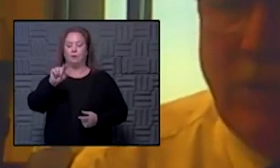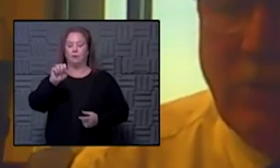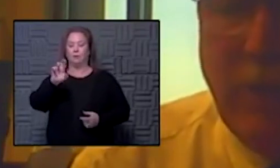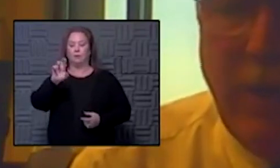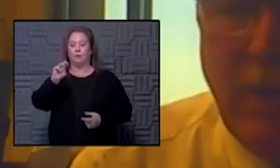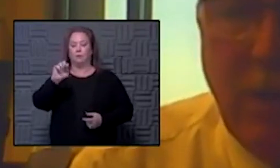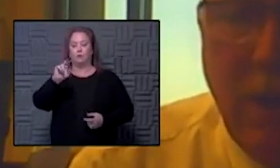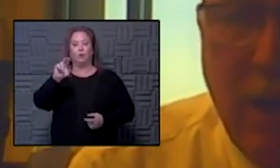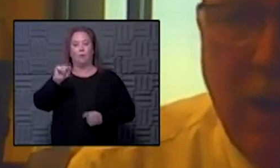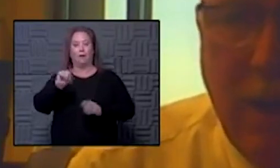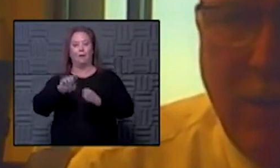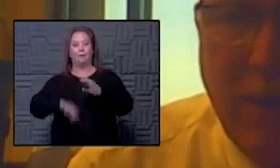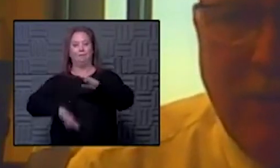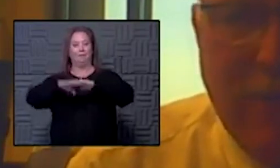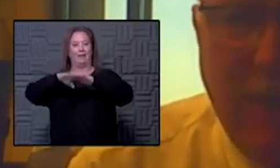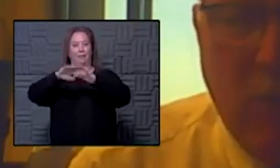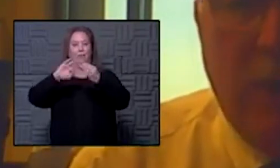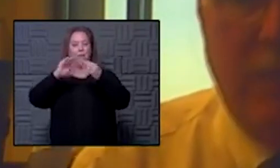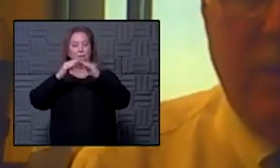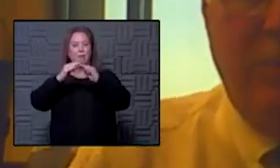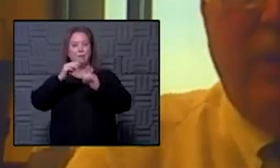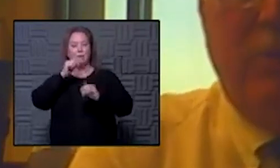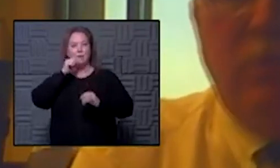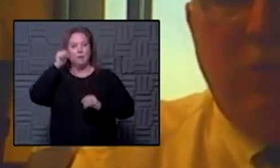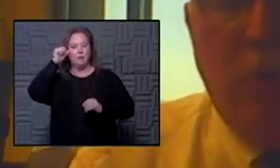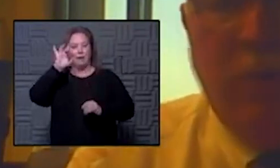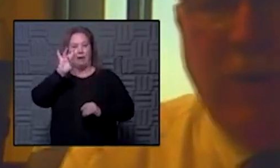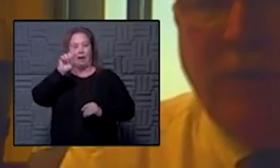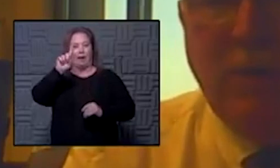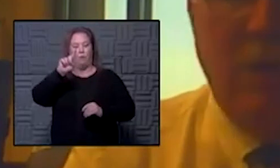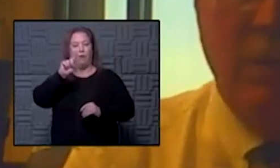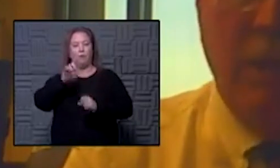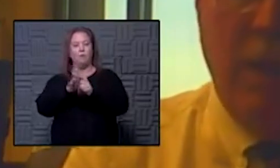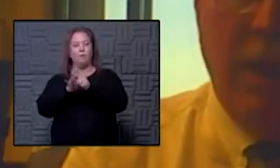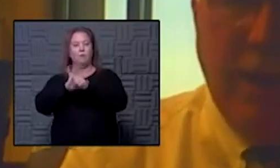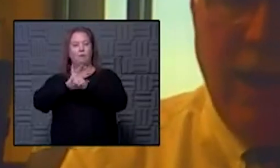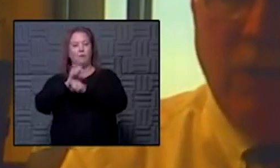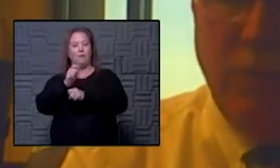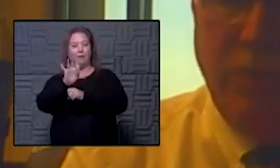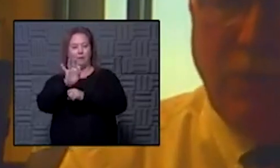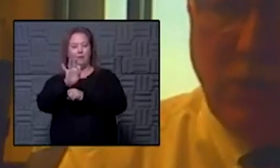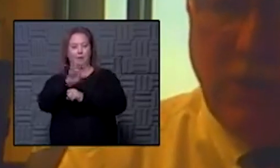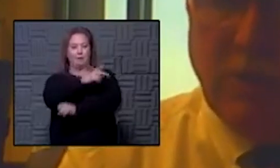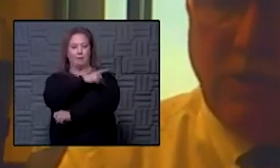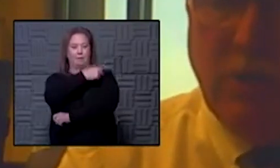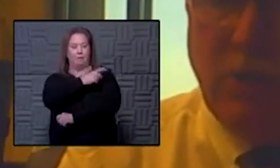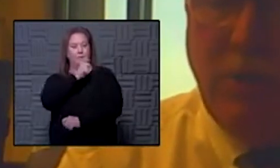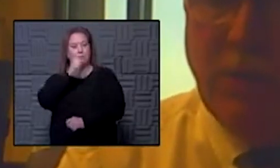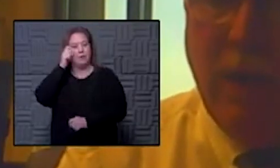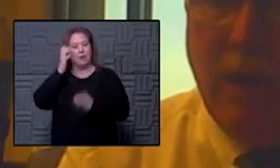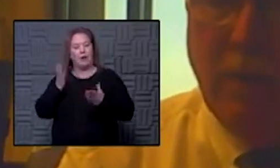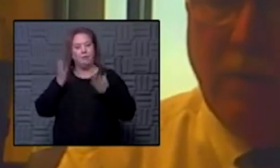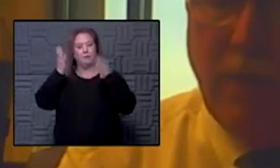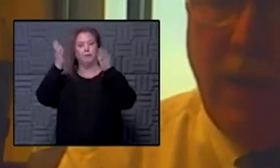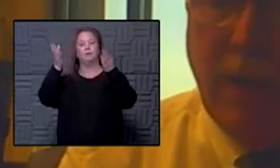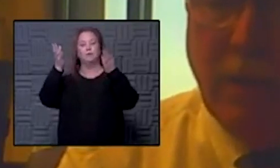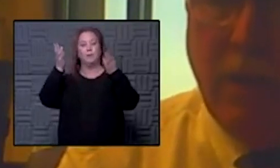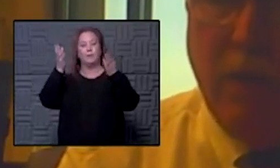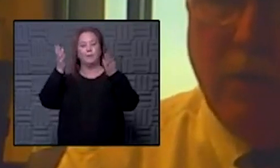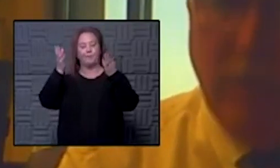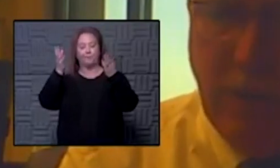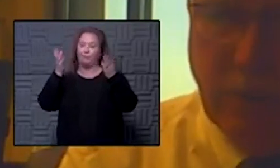the peak number yesterday uh i believe they have 81 inpatients with covet 19 and i would suggest that she uh